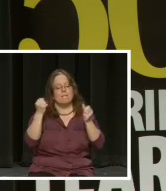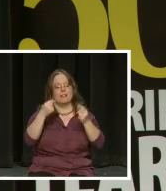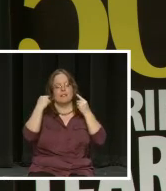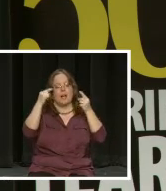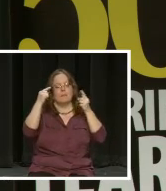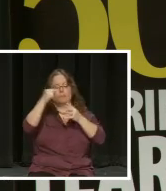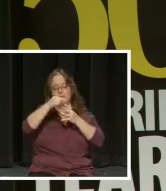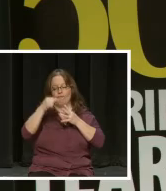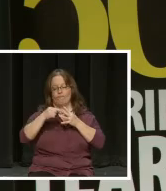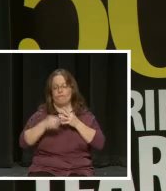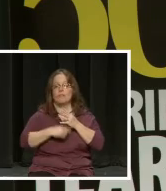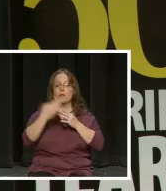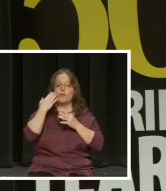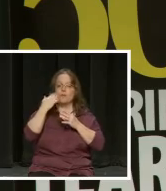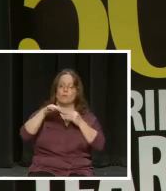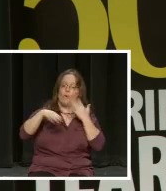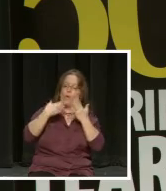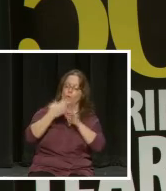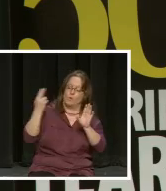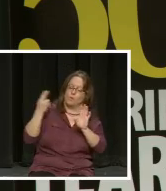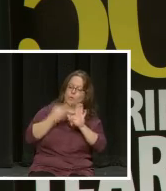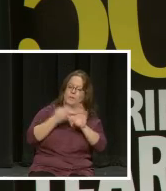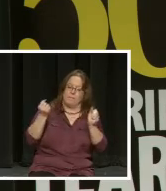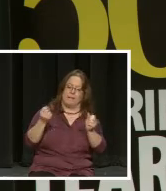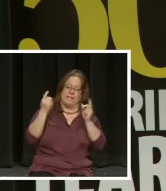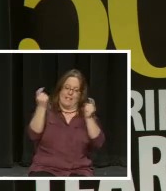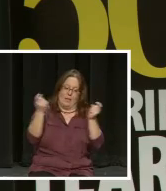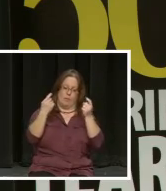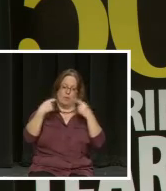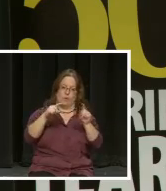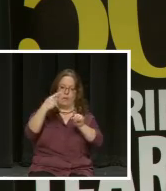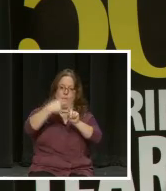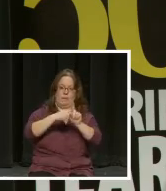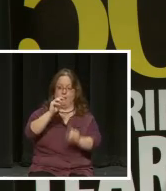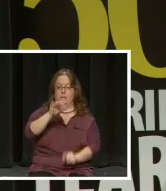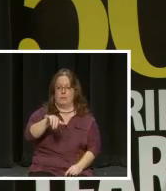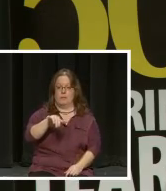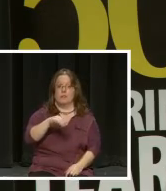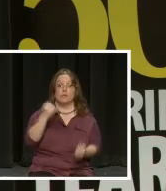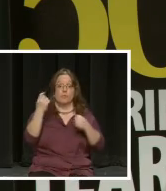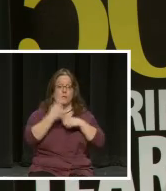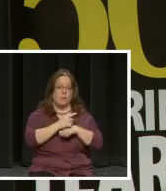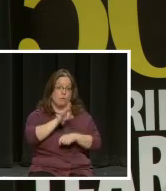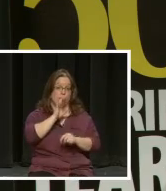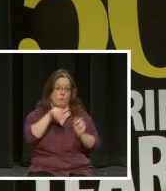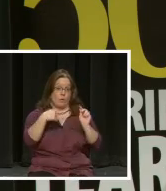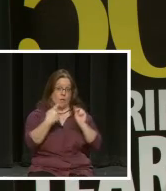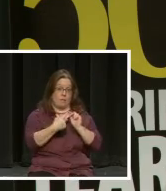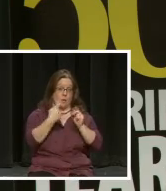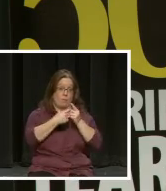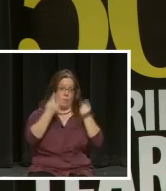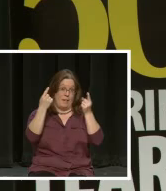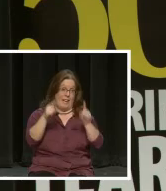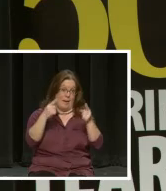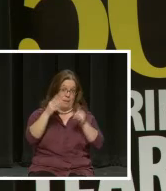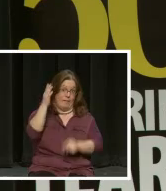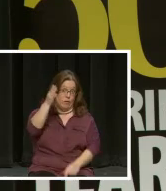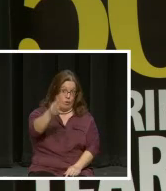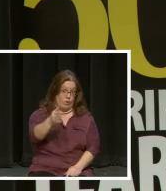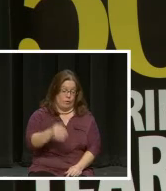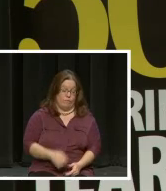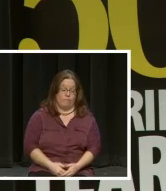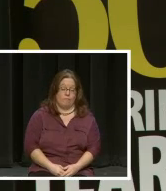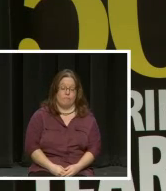and I know you will all be joining in many of those celebrations. And today we are here to talk about what will be happening in the future.